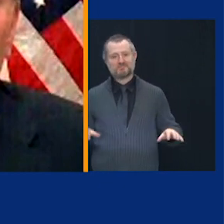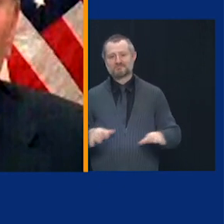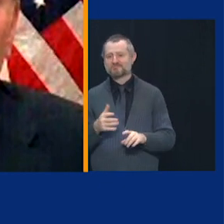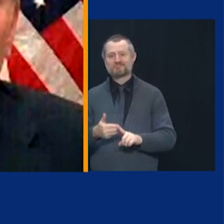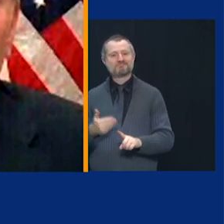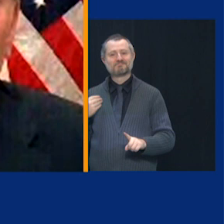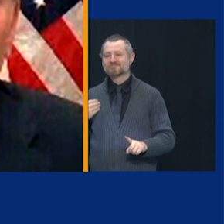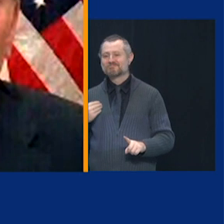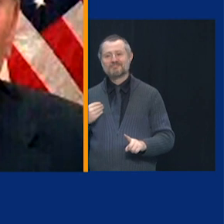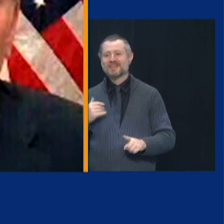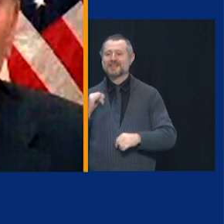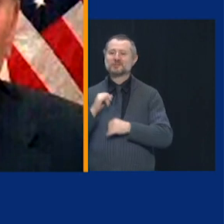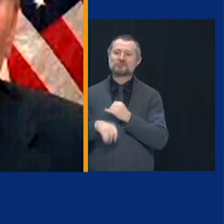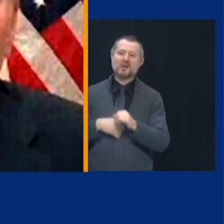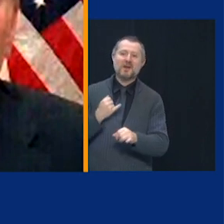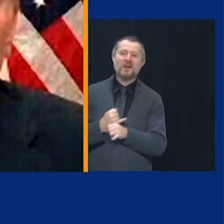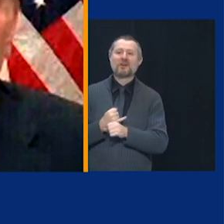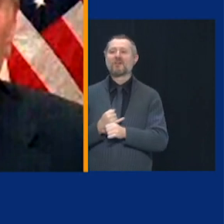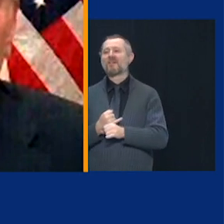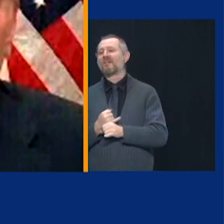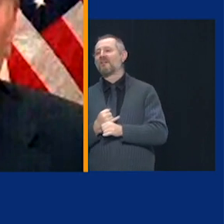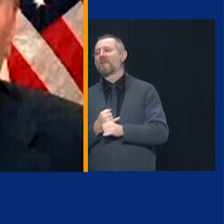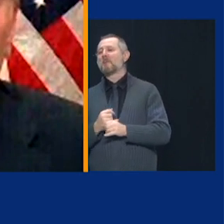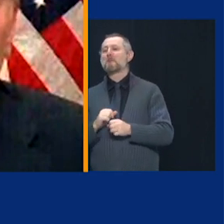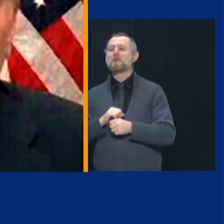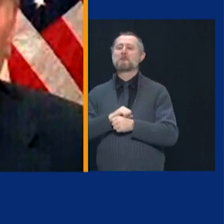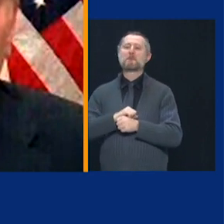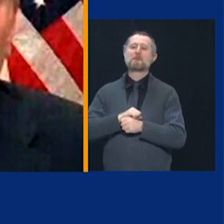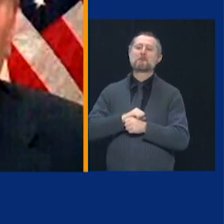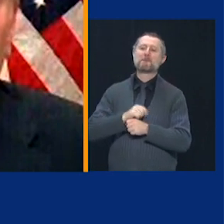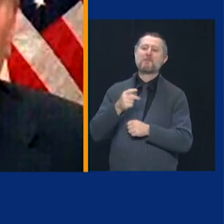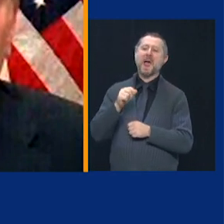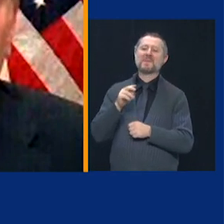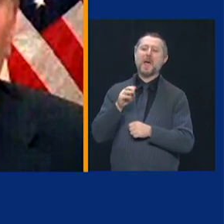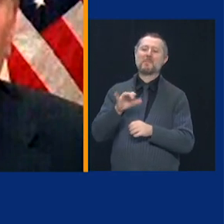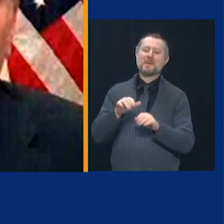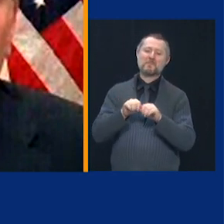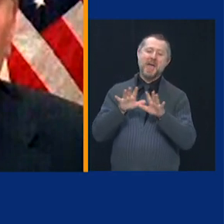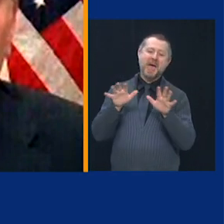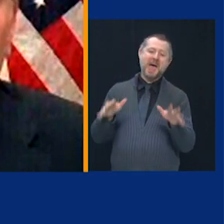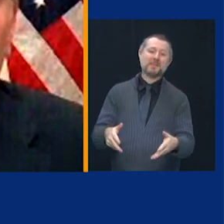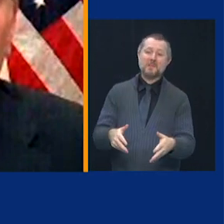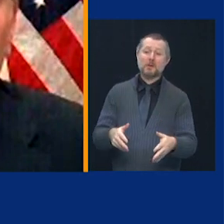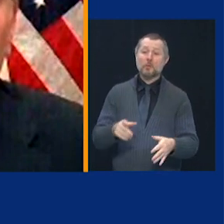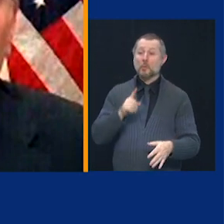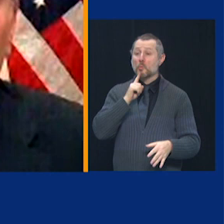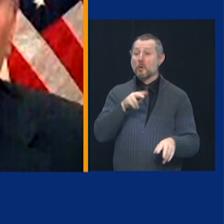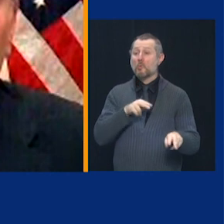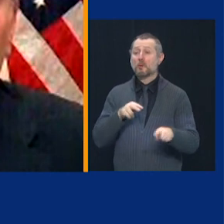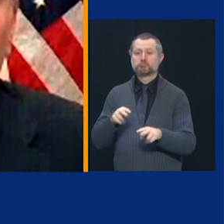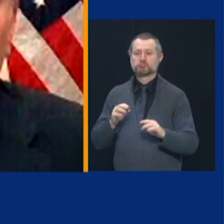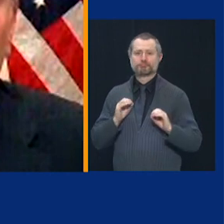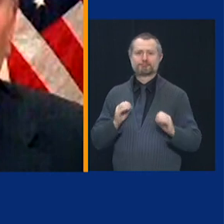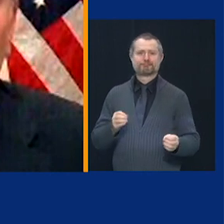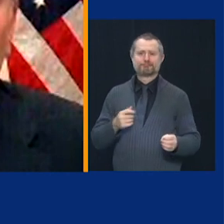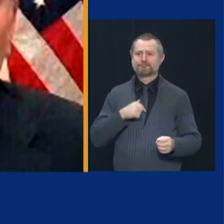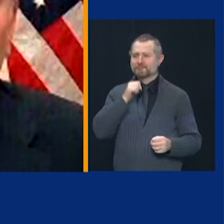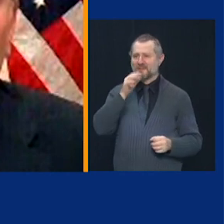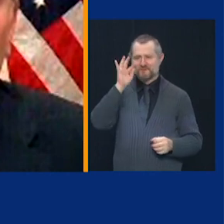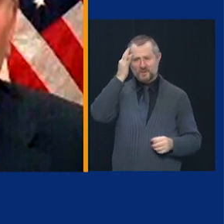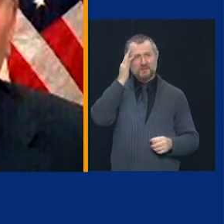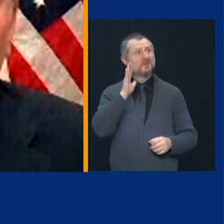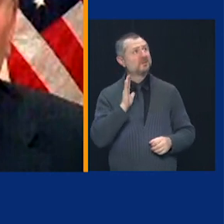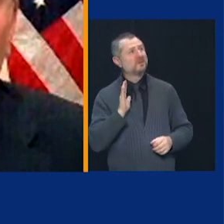We watchdogs. That's not what we do. It's what the federal government does. It's what the CDC does and the NIH